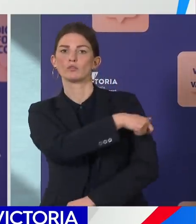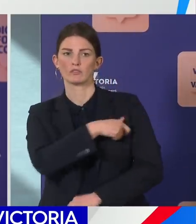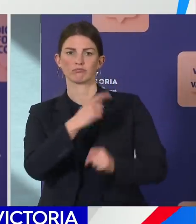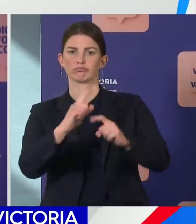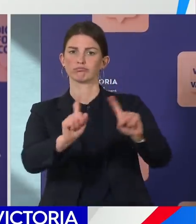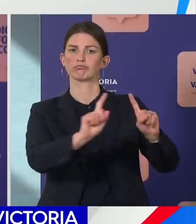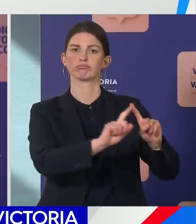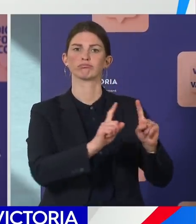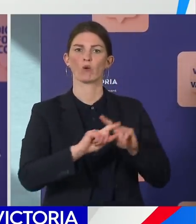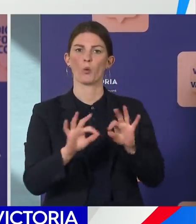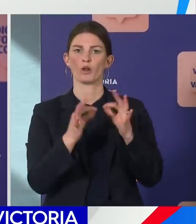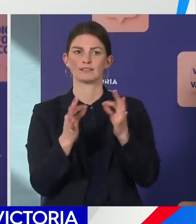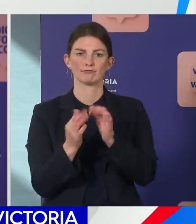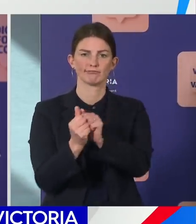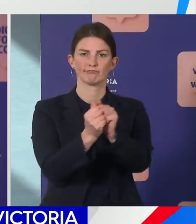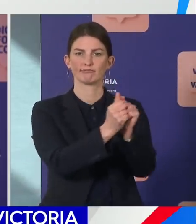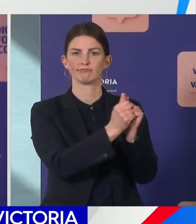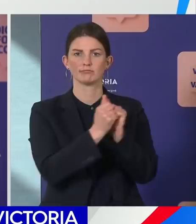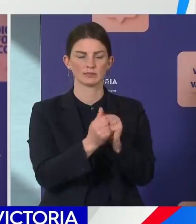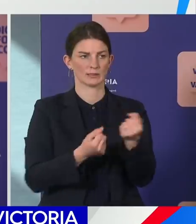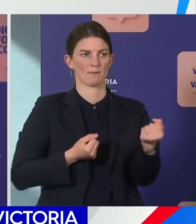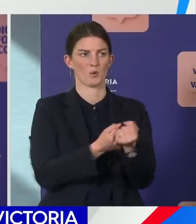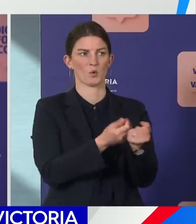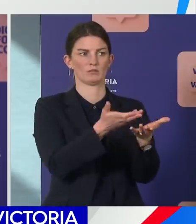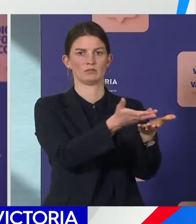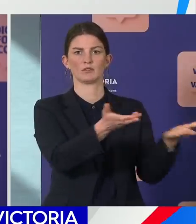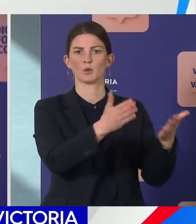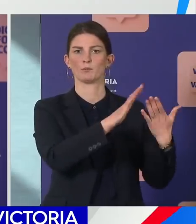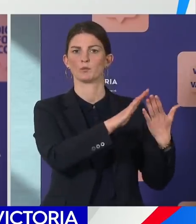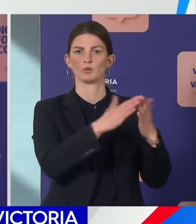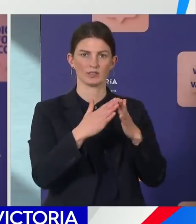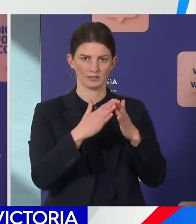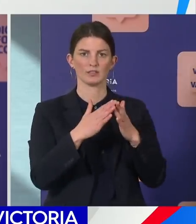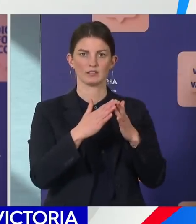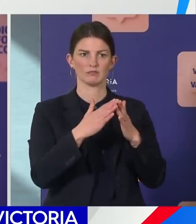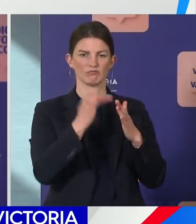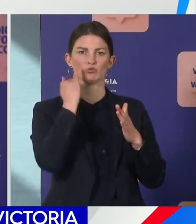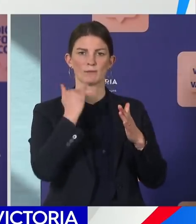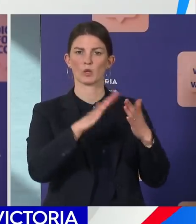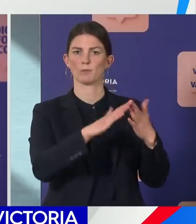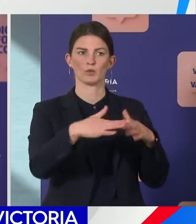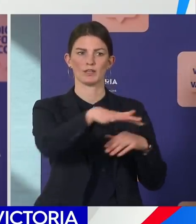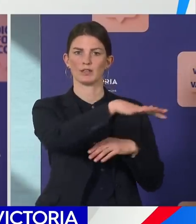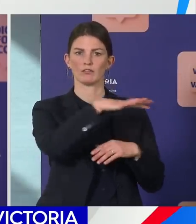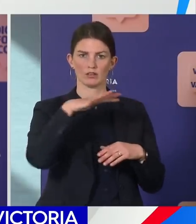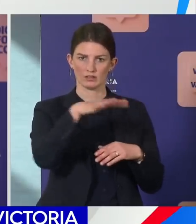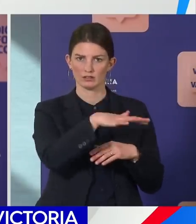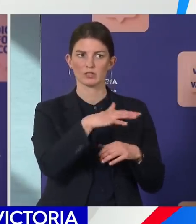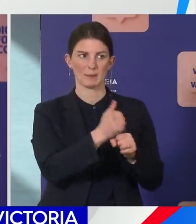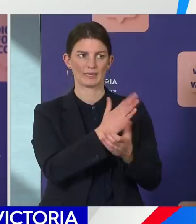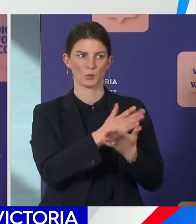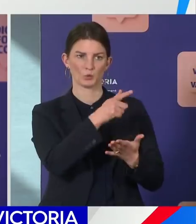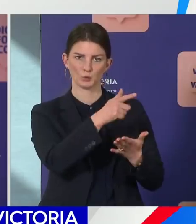doing a great job in supporting that local community in the way they are to keep themselves